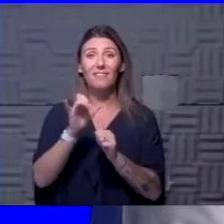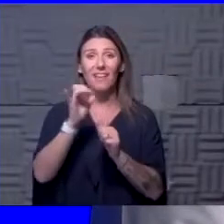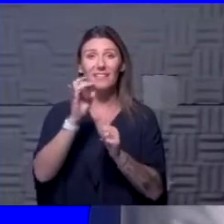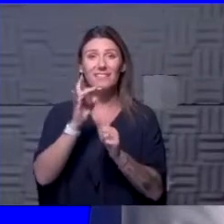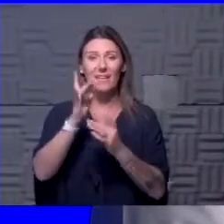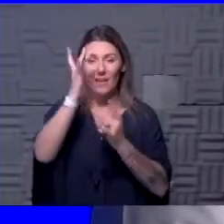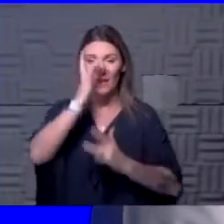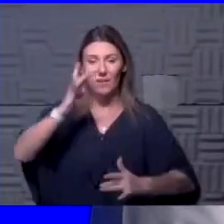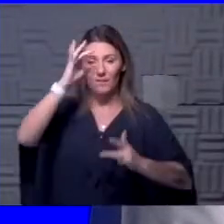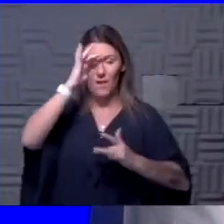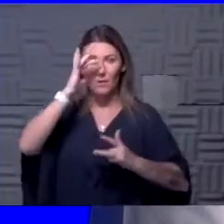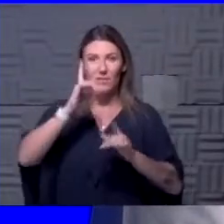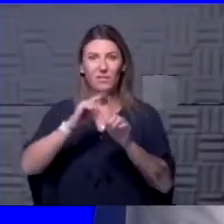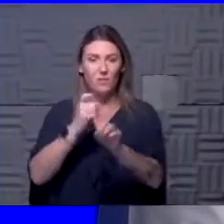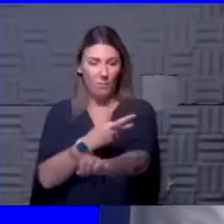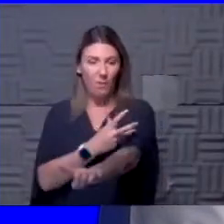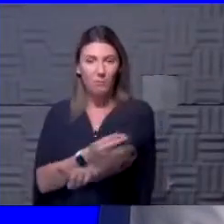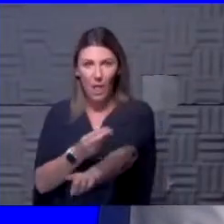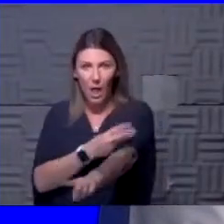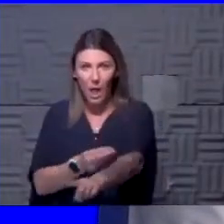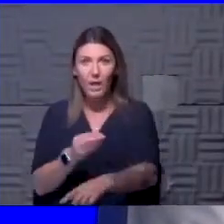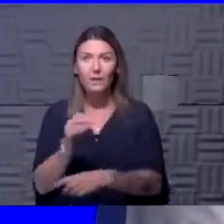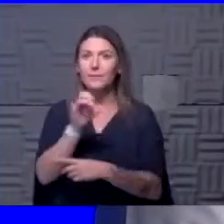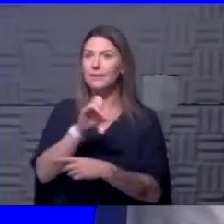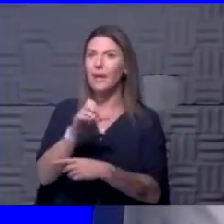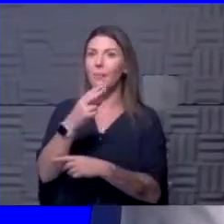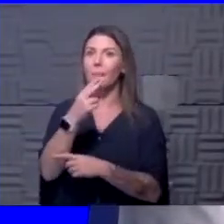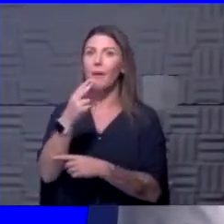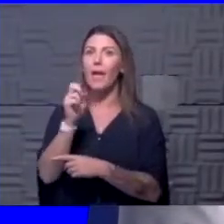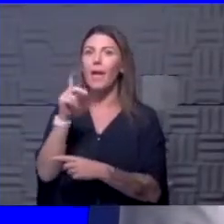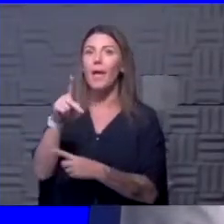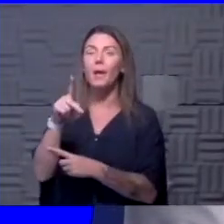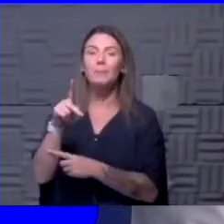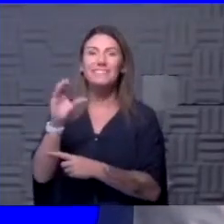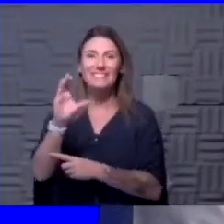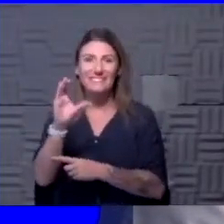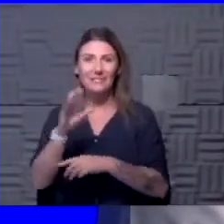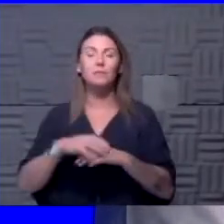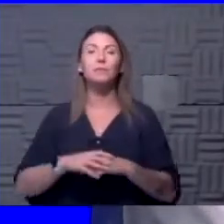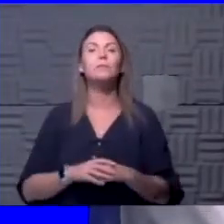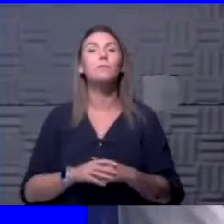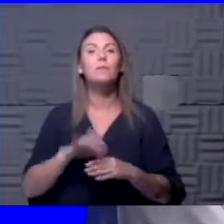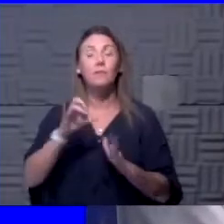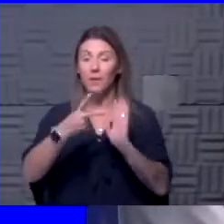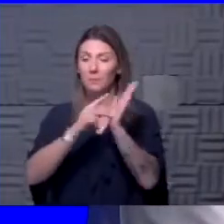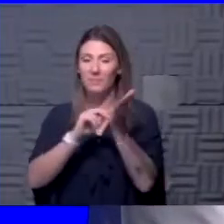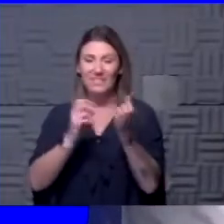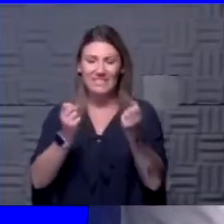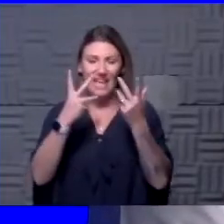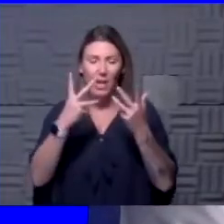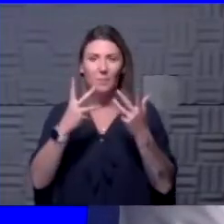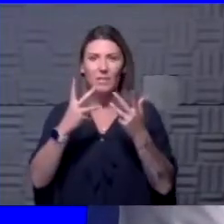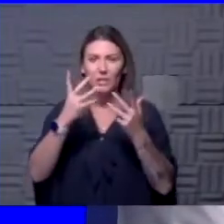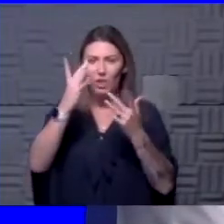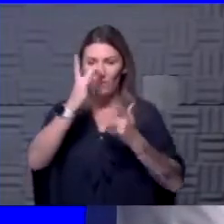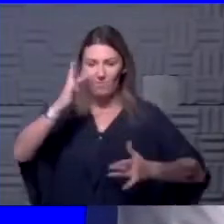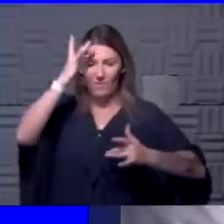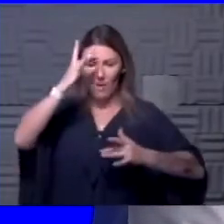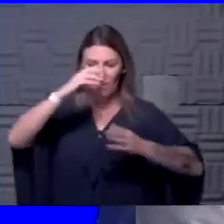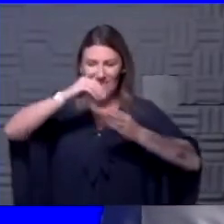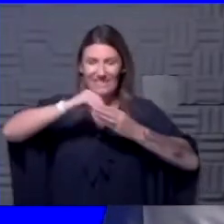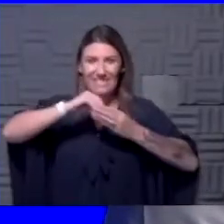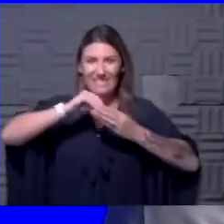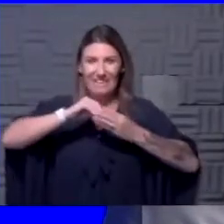viral that we take from the blood. Same thing with hepatitis C. And that basically, again, it just means the amount of virus in a certain